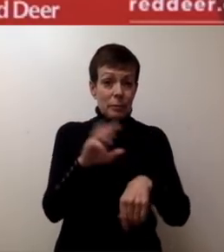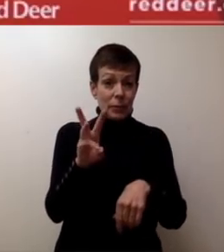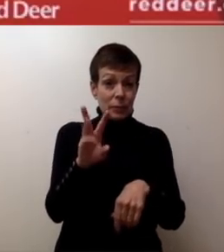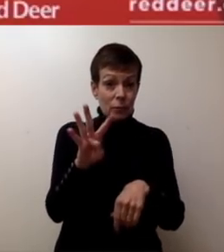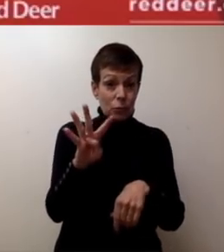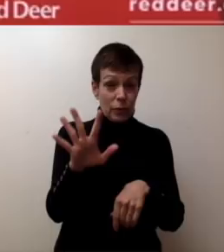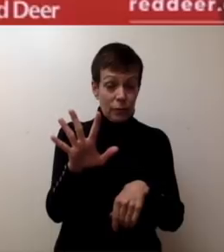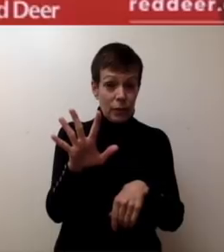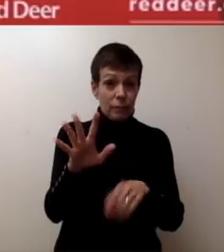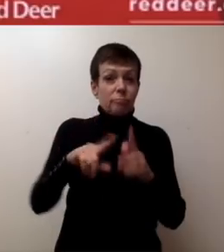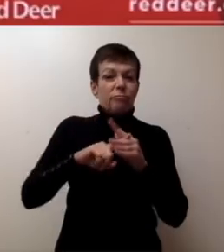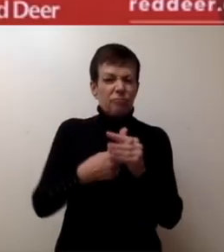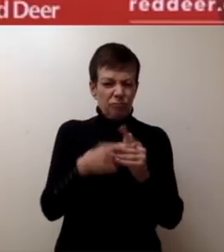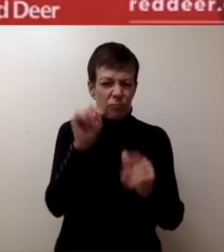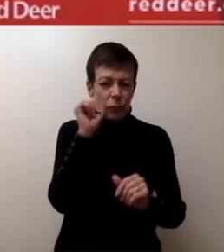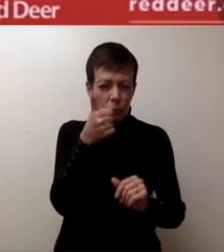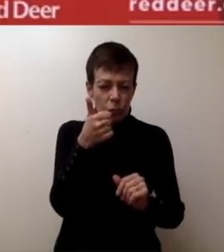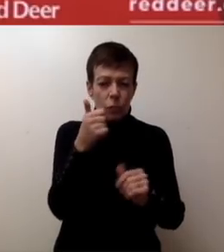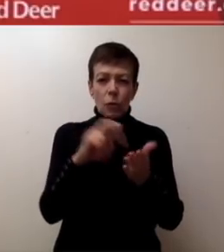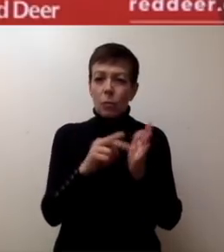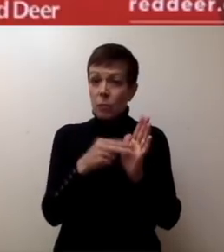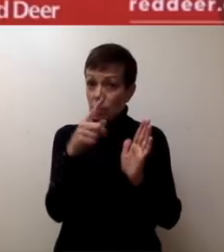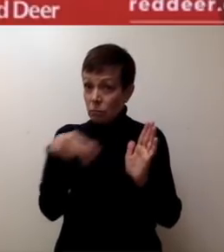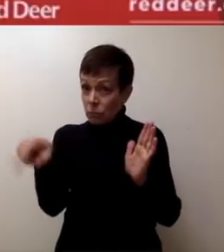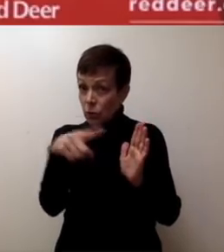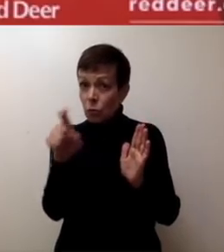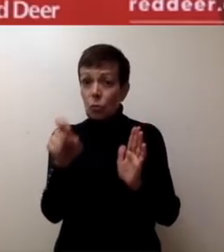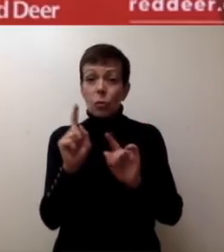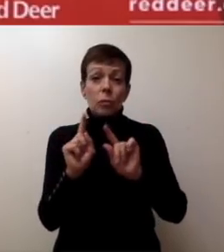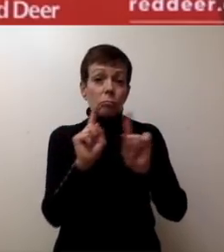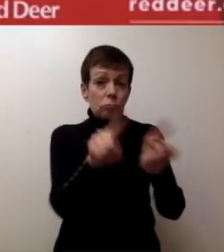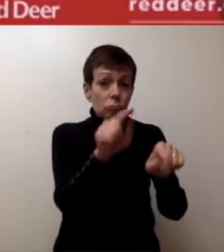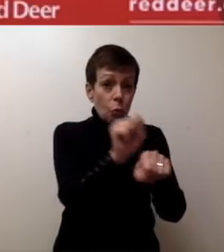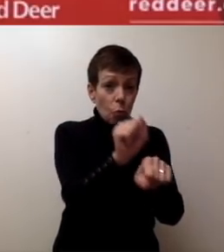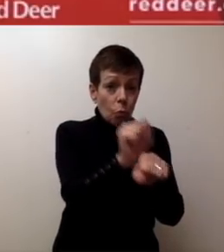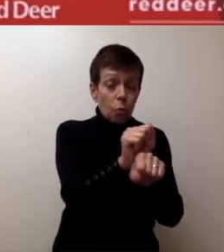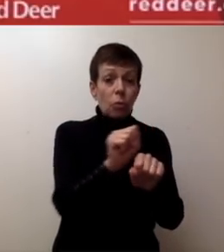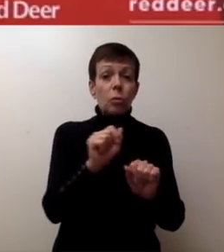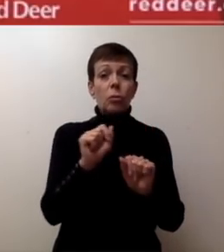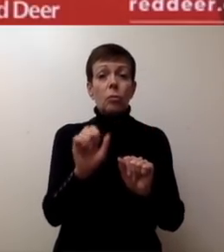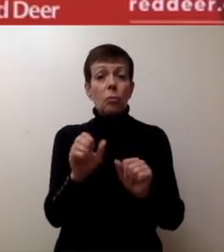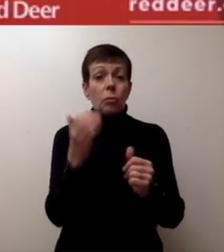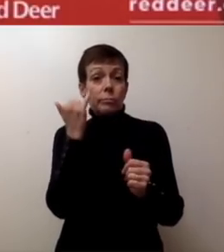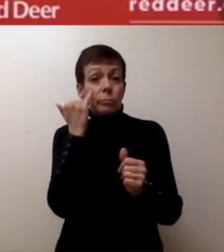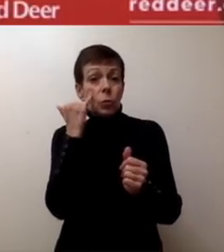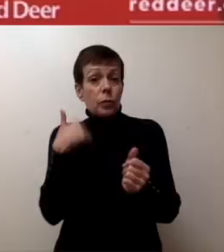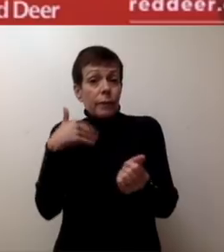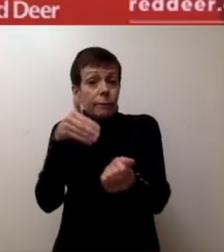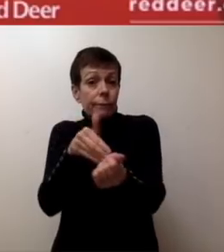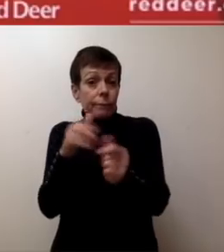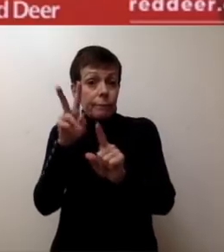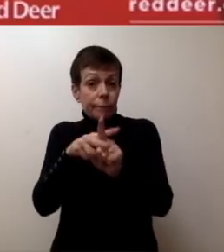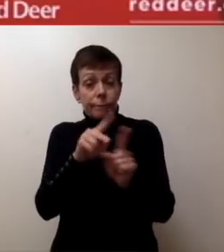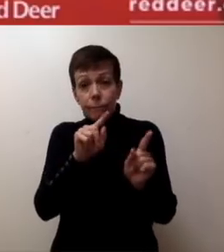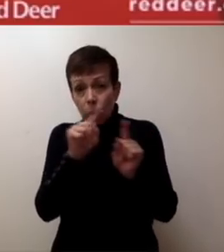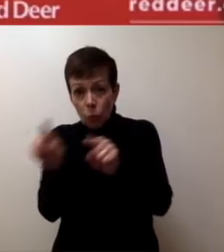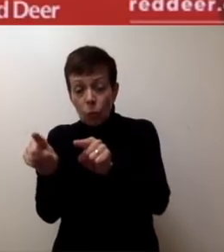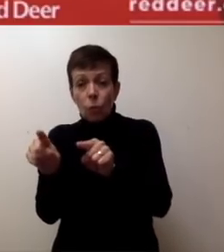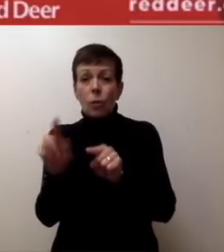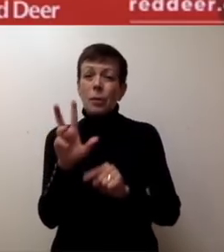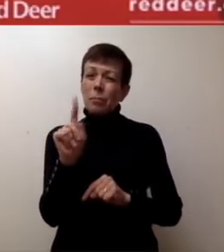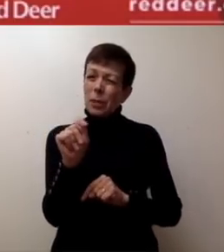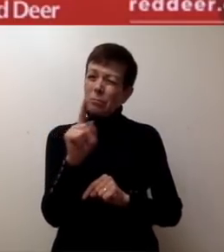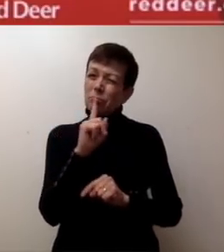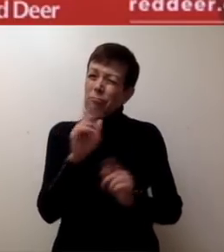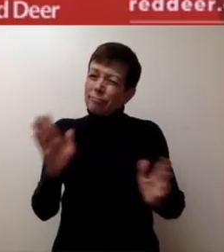get to work and to the places for medical appointments that they require, but we are urging our residents to only